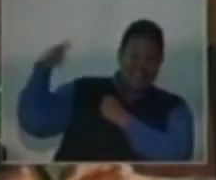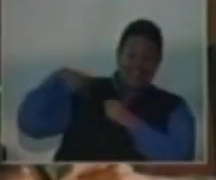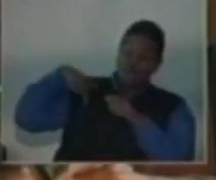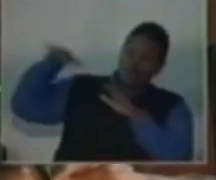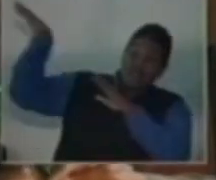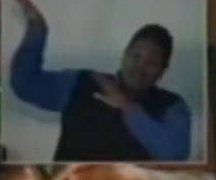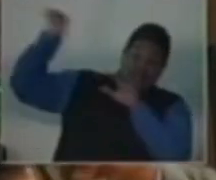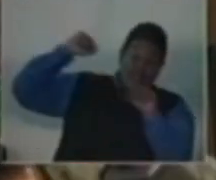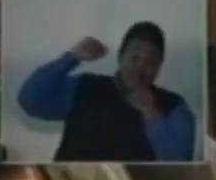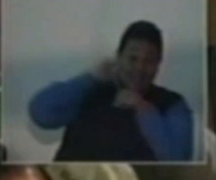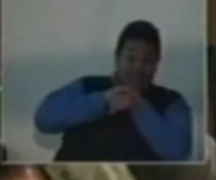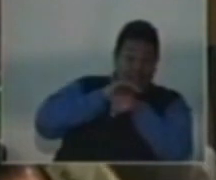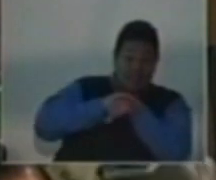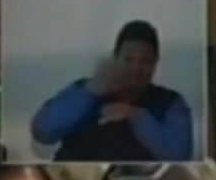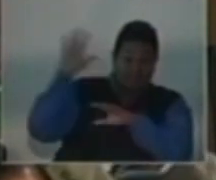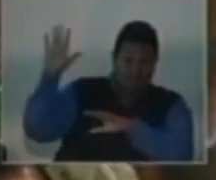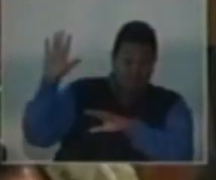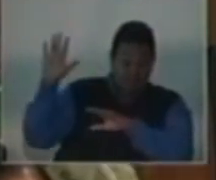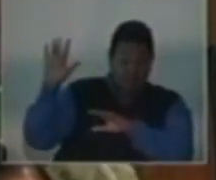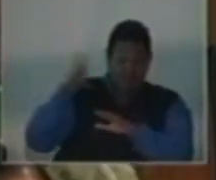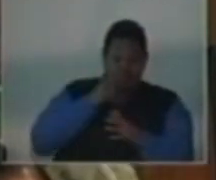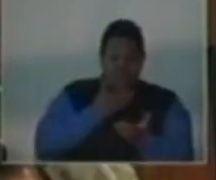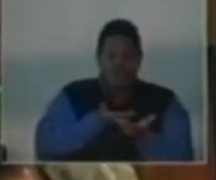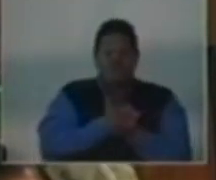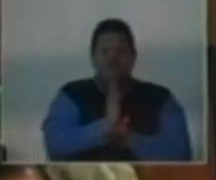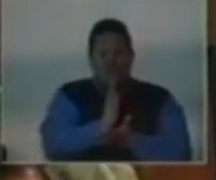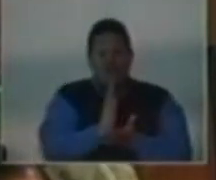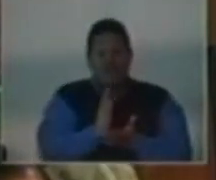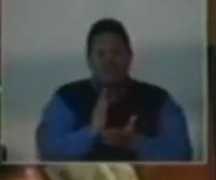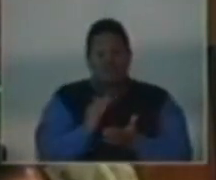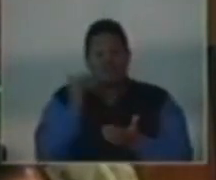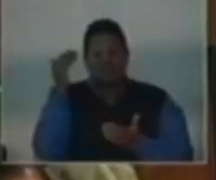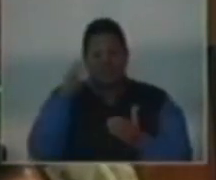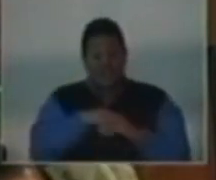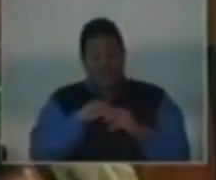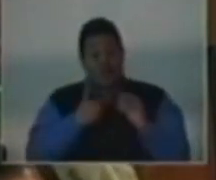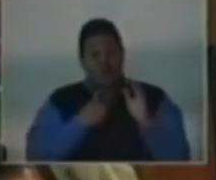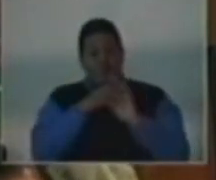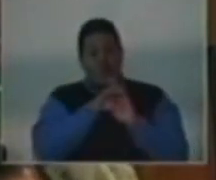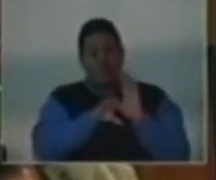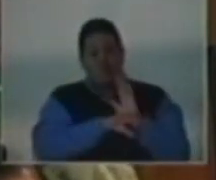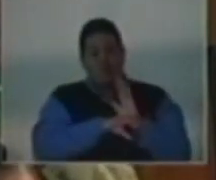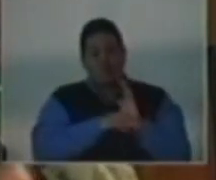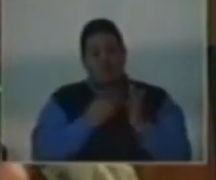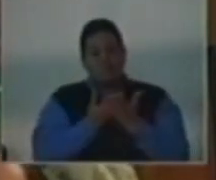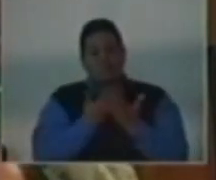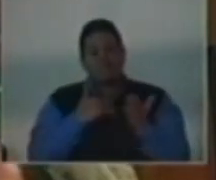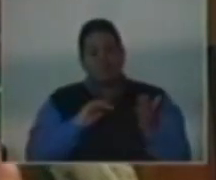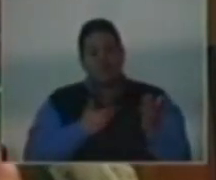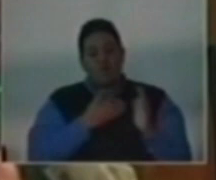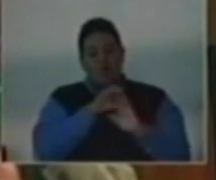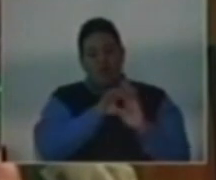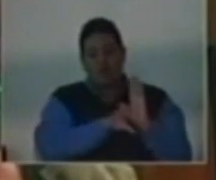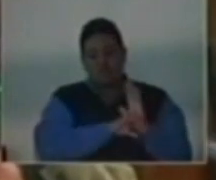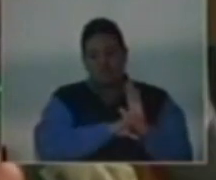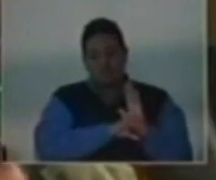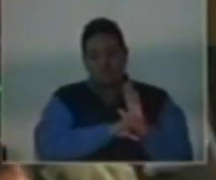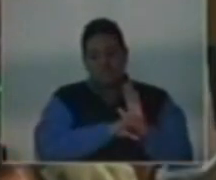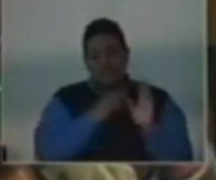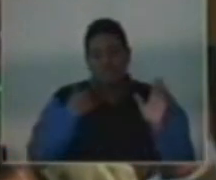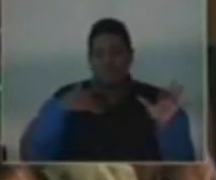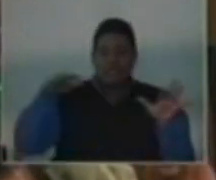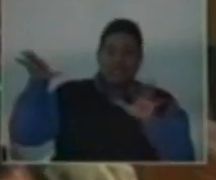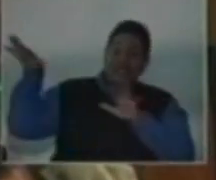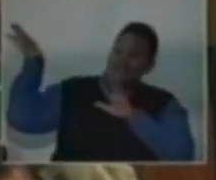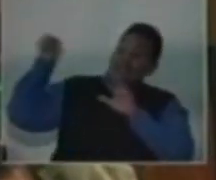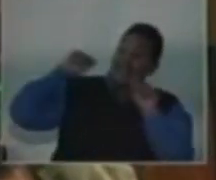there, which is a right guaranteed before our Constitution, before our Constitution, if we